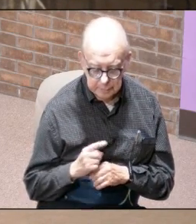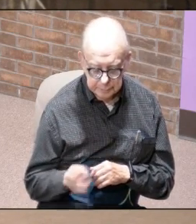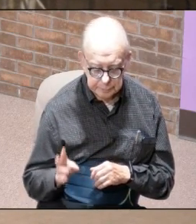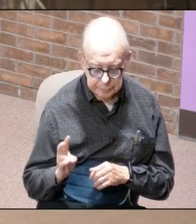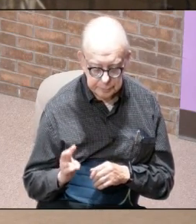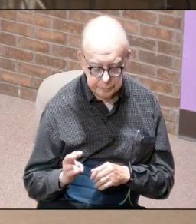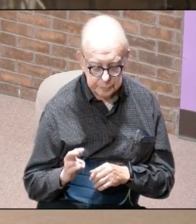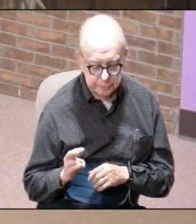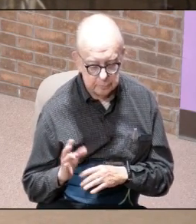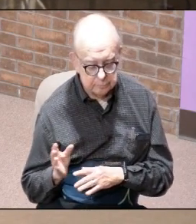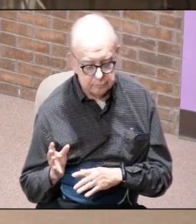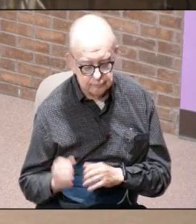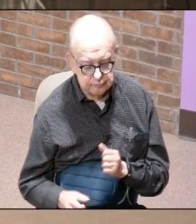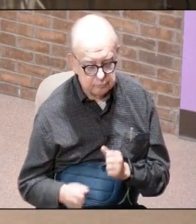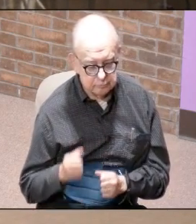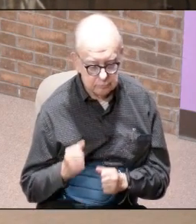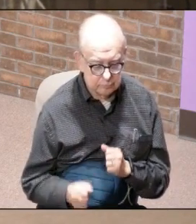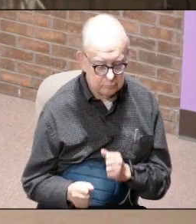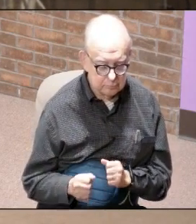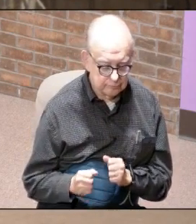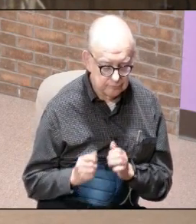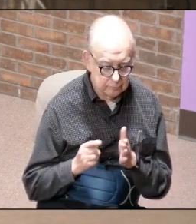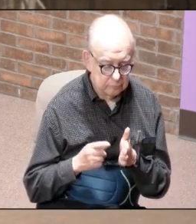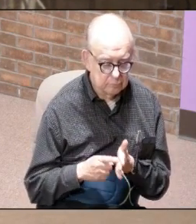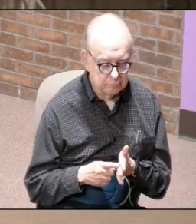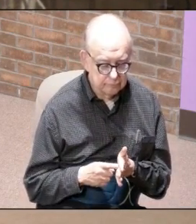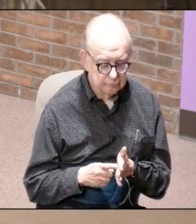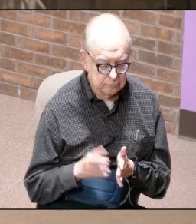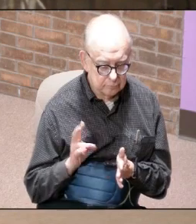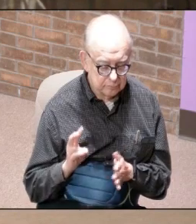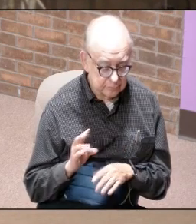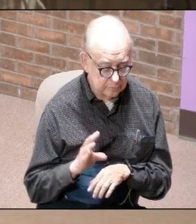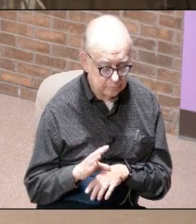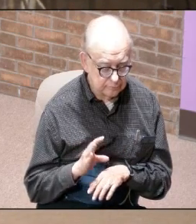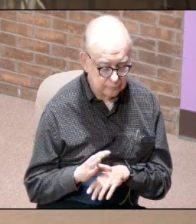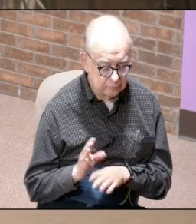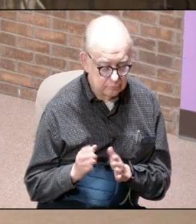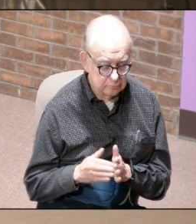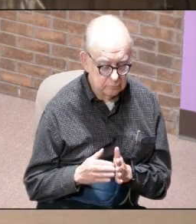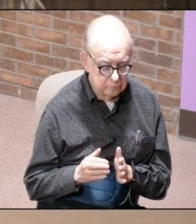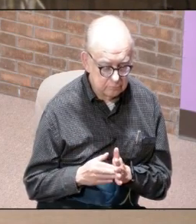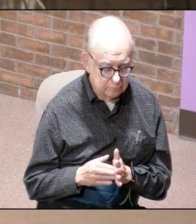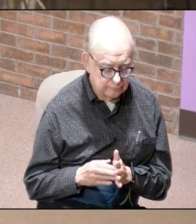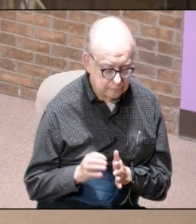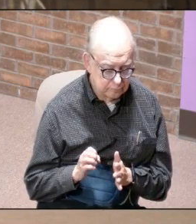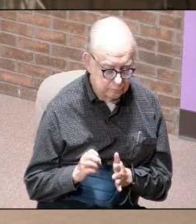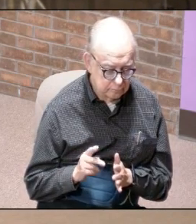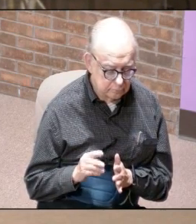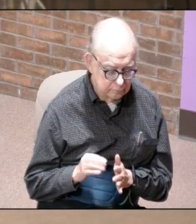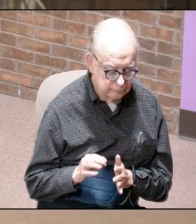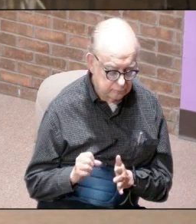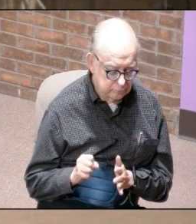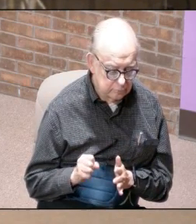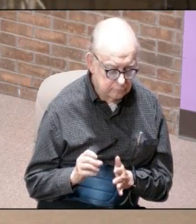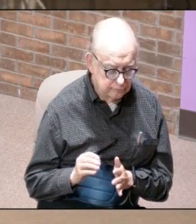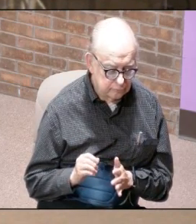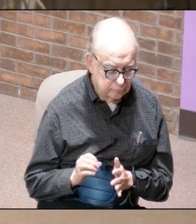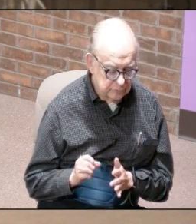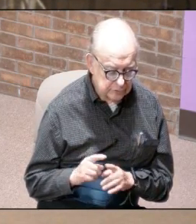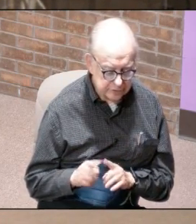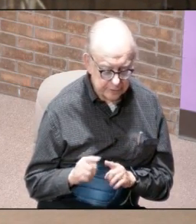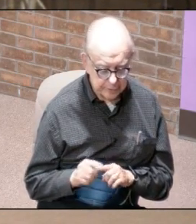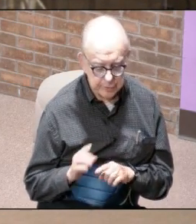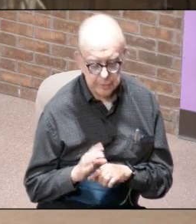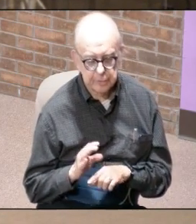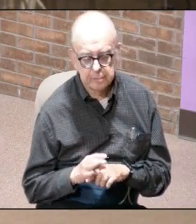are the seven lampstands which represent the seven churches again Ephesus Myrna Pergamon Thyatira Sardis